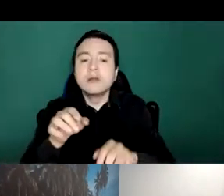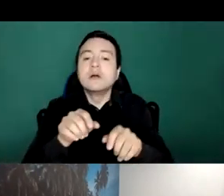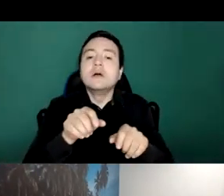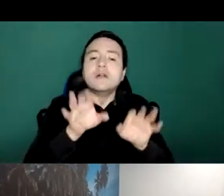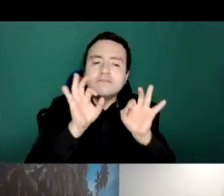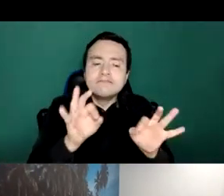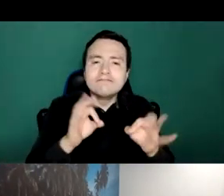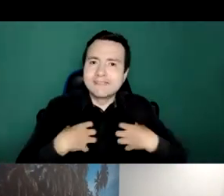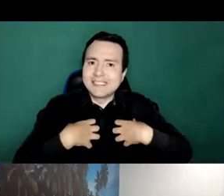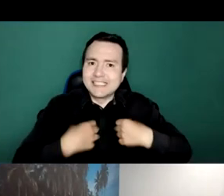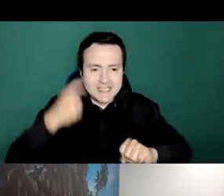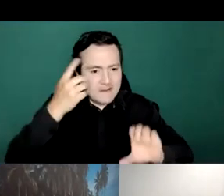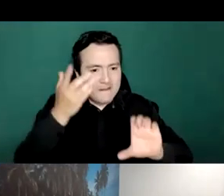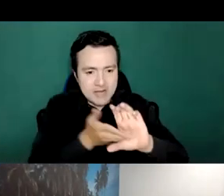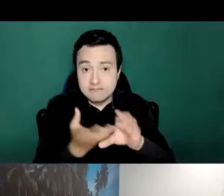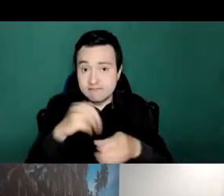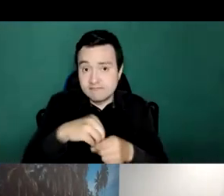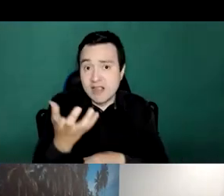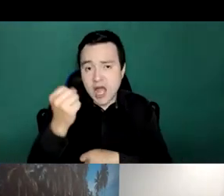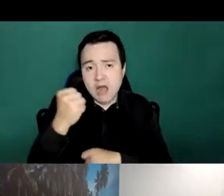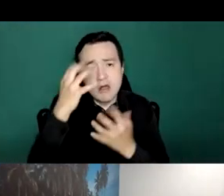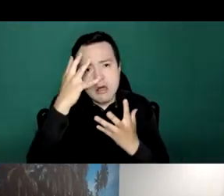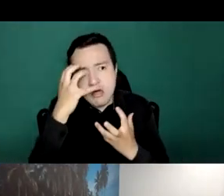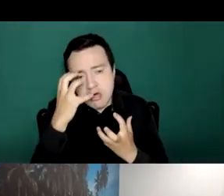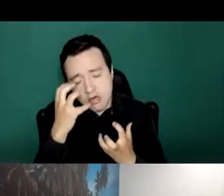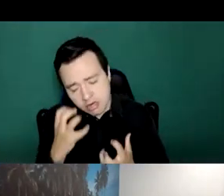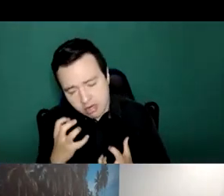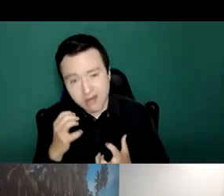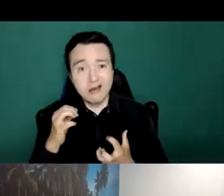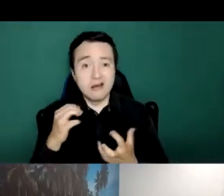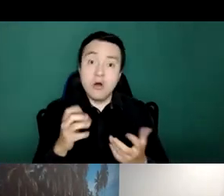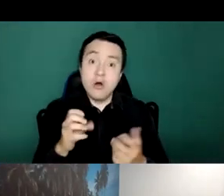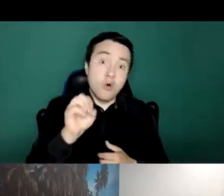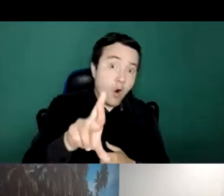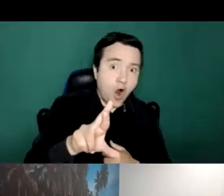for those suffering from mental health including depression and anxiety